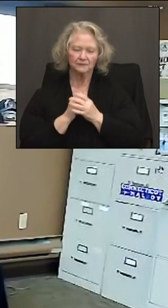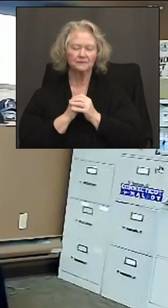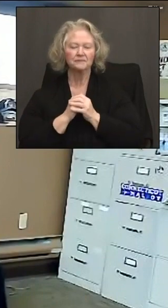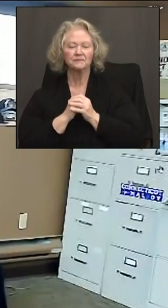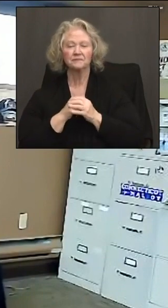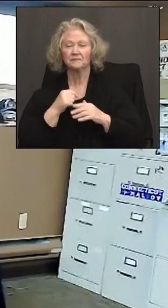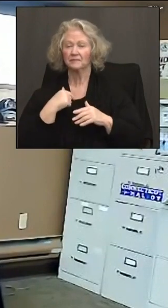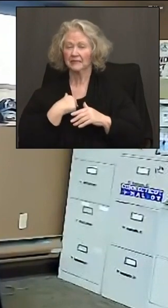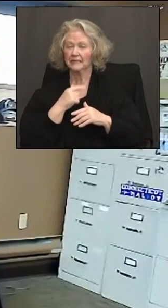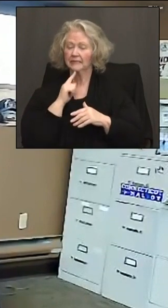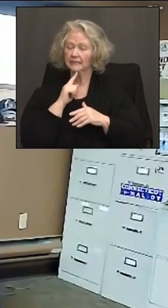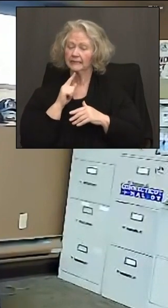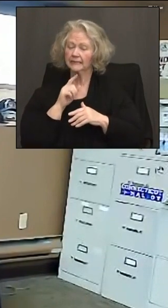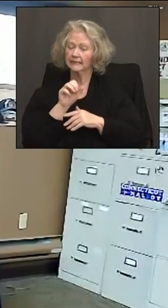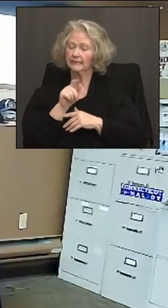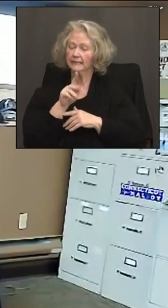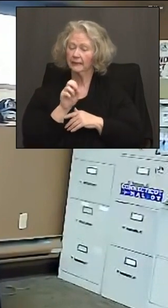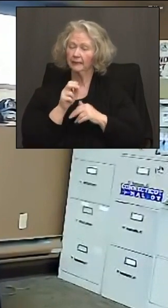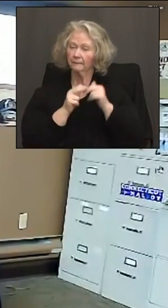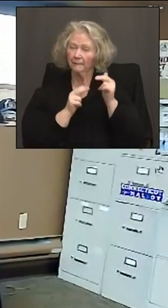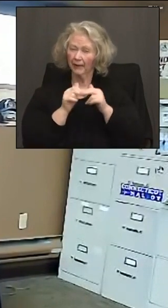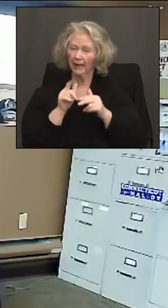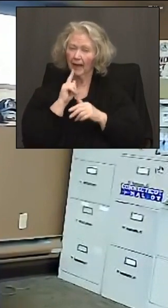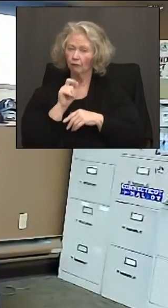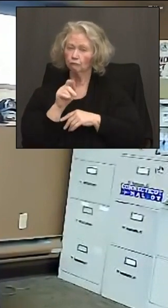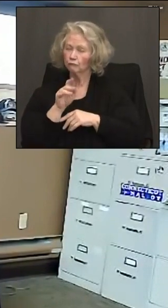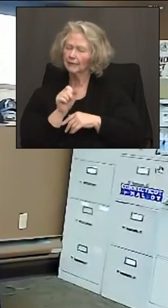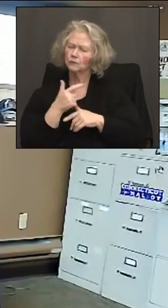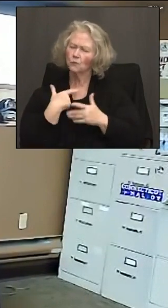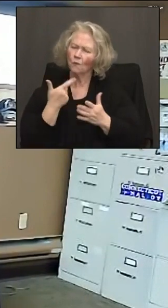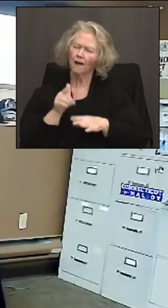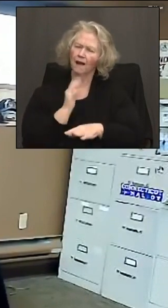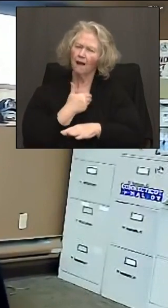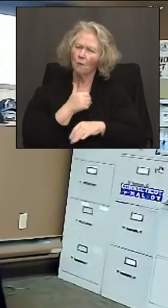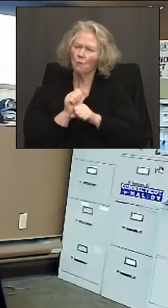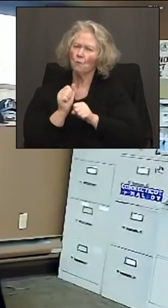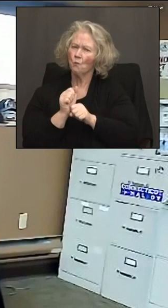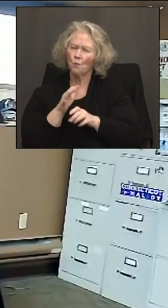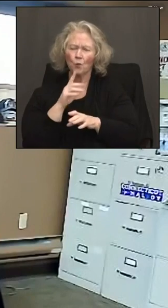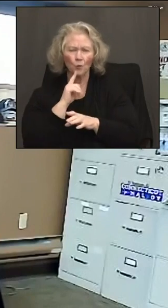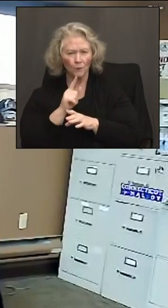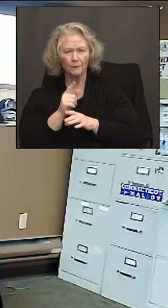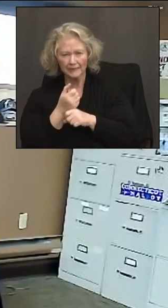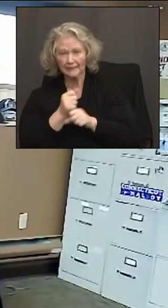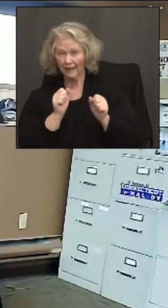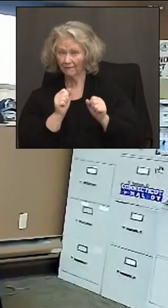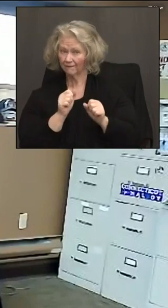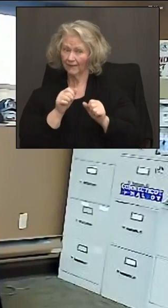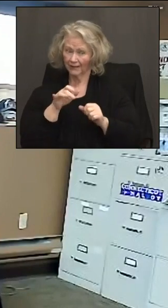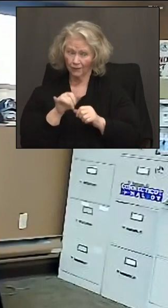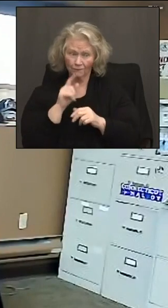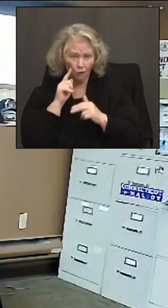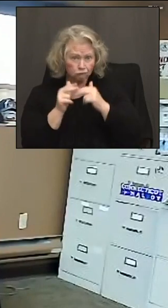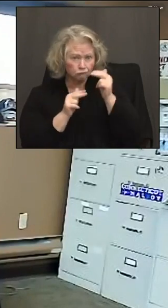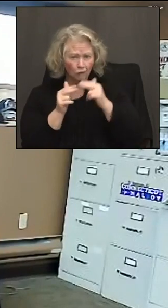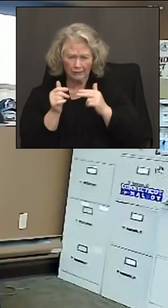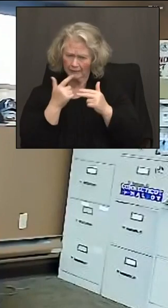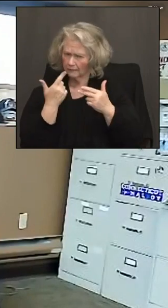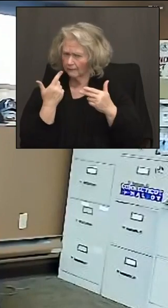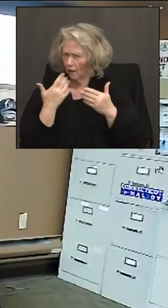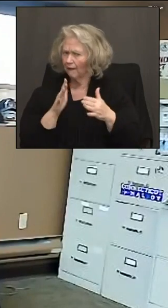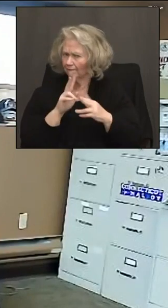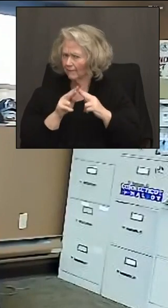Building Trees, my first priority is keeping our construction workers safe. A construction site is already a dangerous place to be, and we rely on